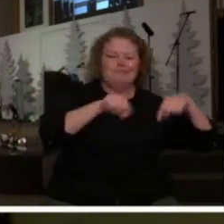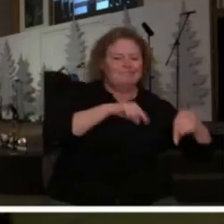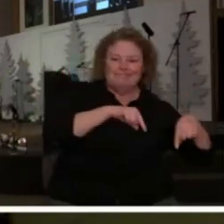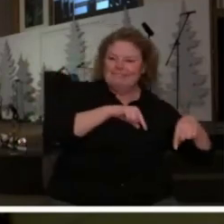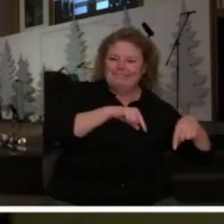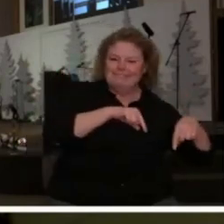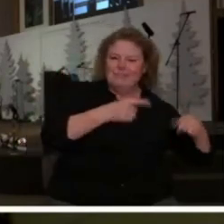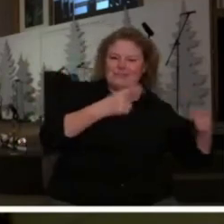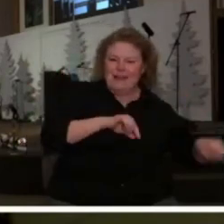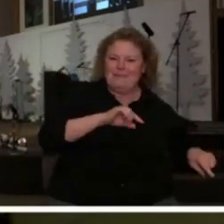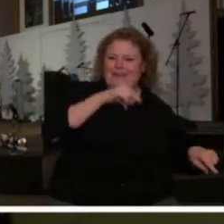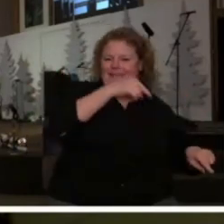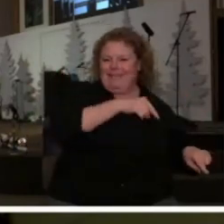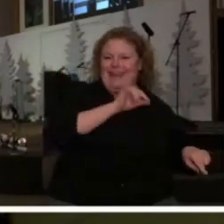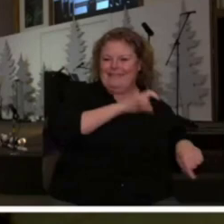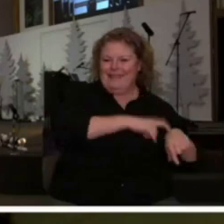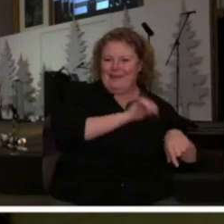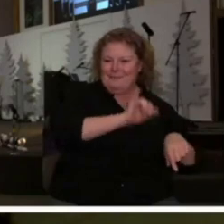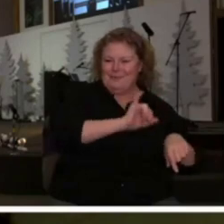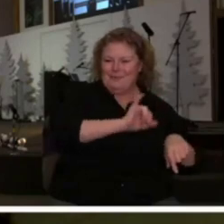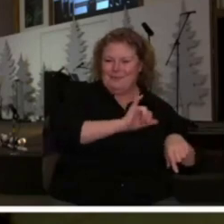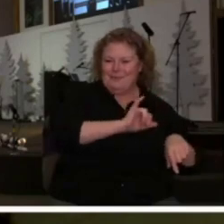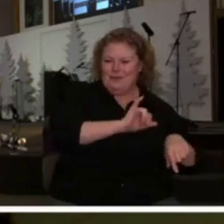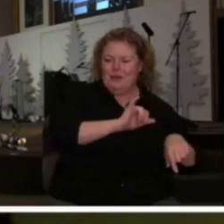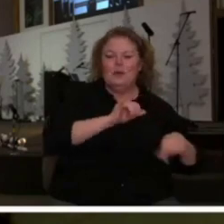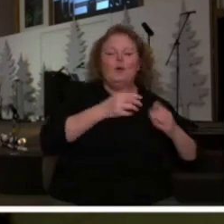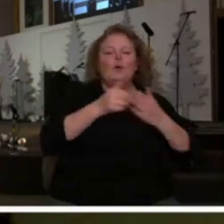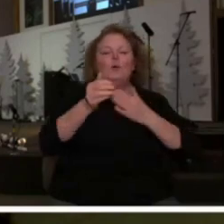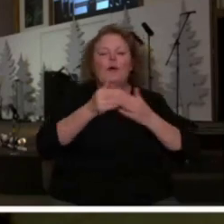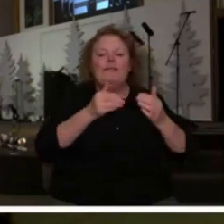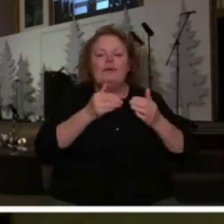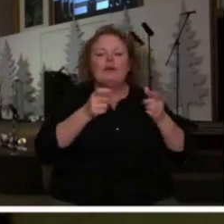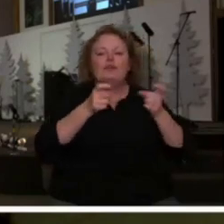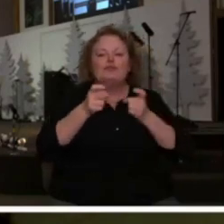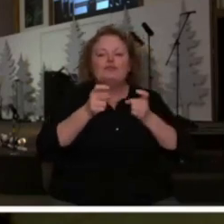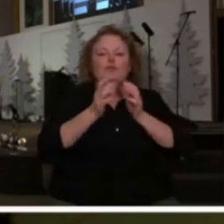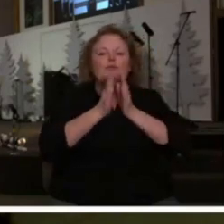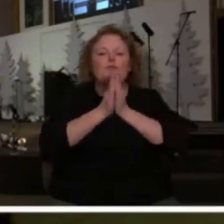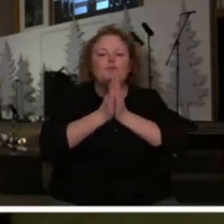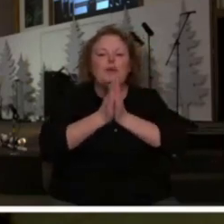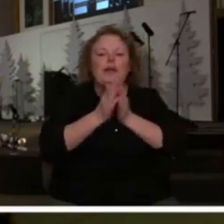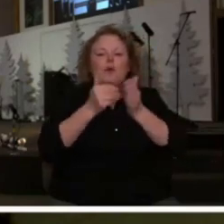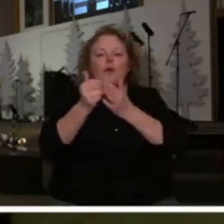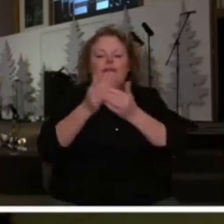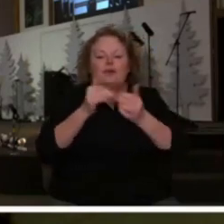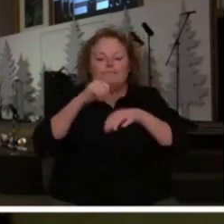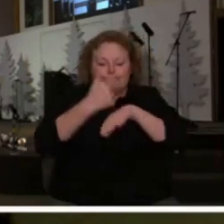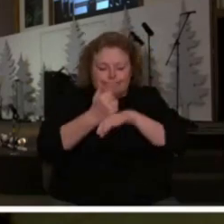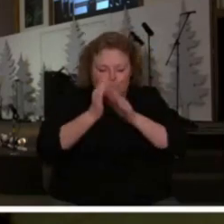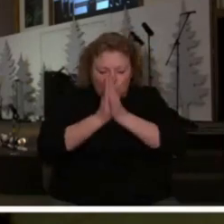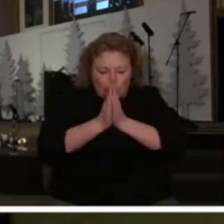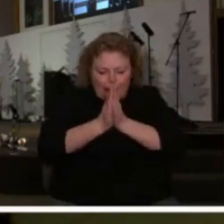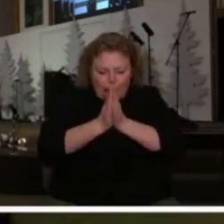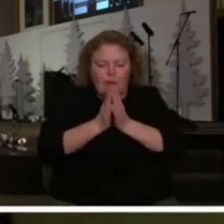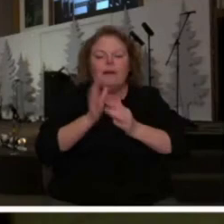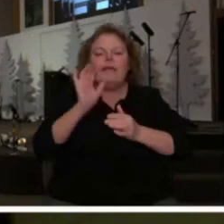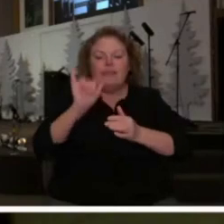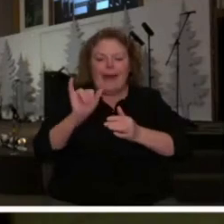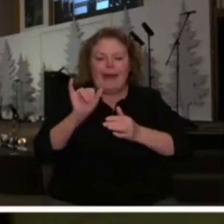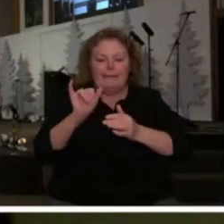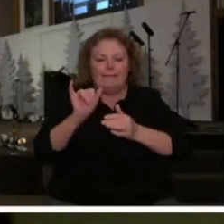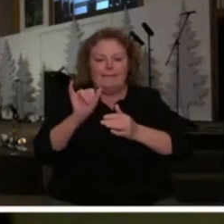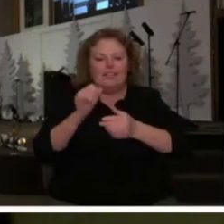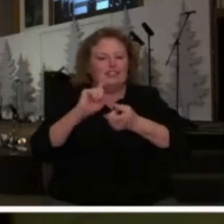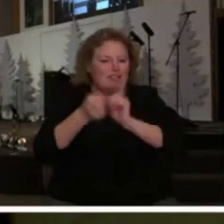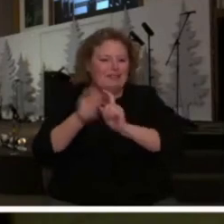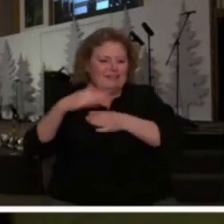controls the outcome church this should convict us Satan knows that if he can keep you